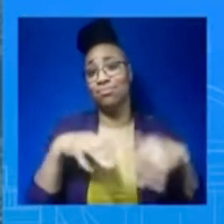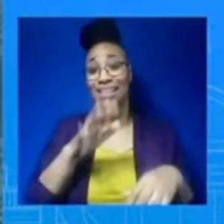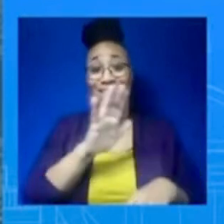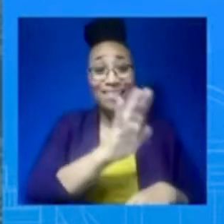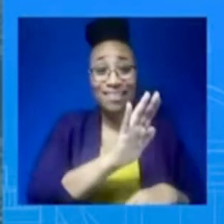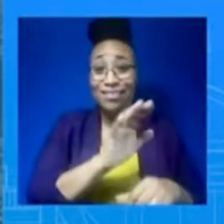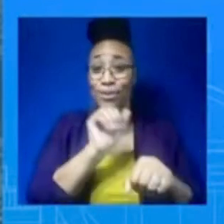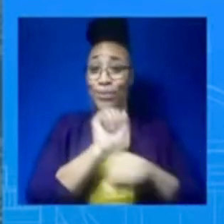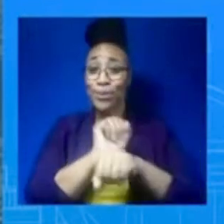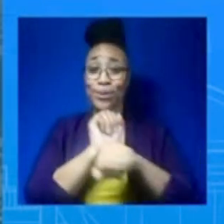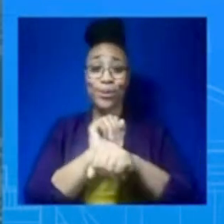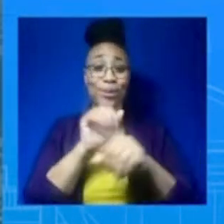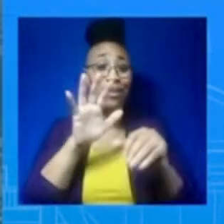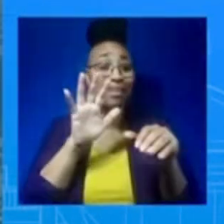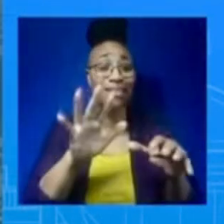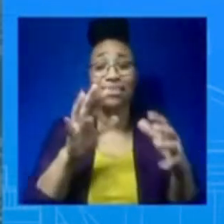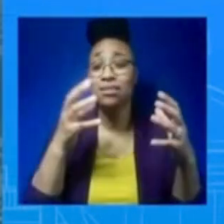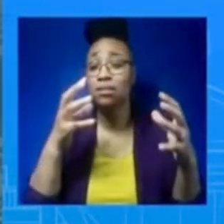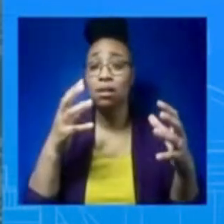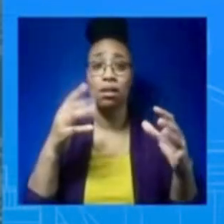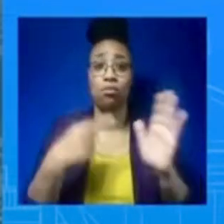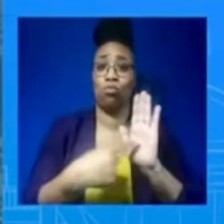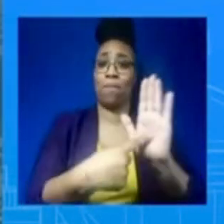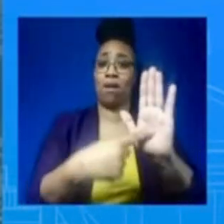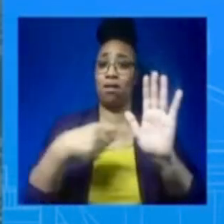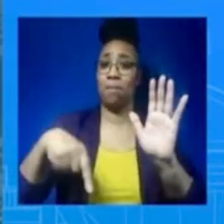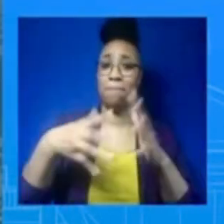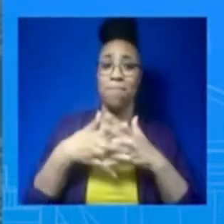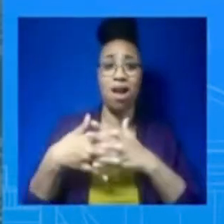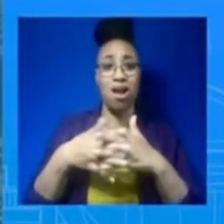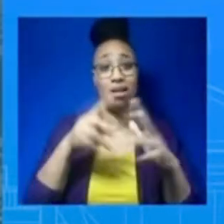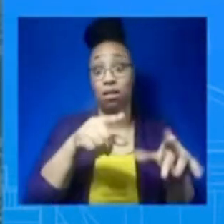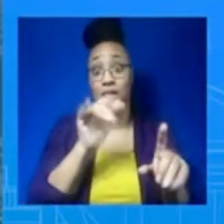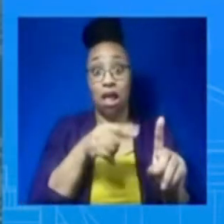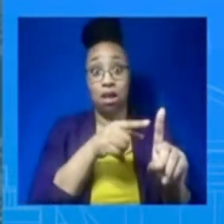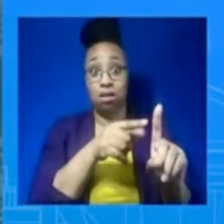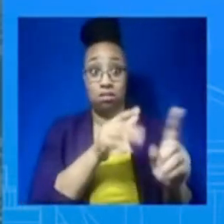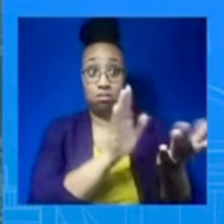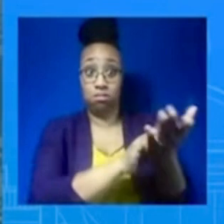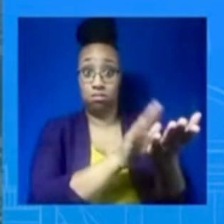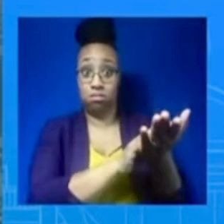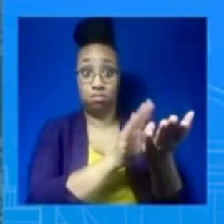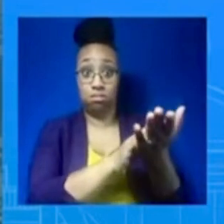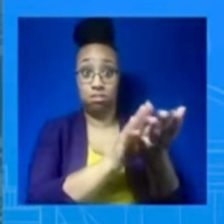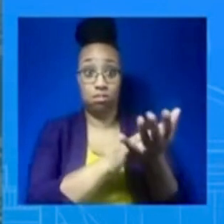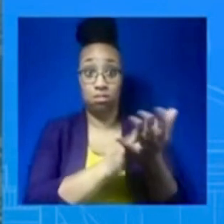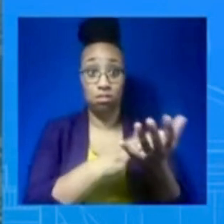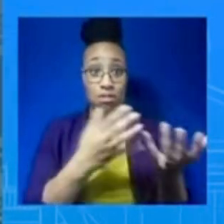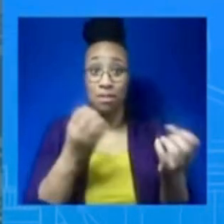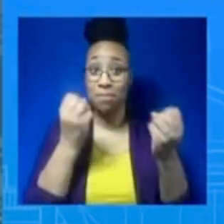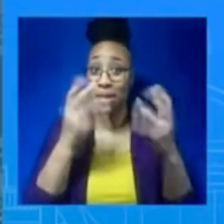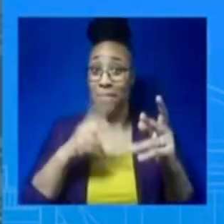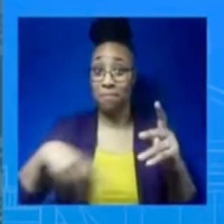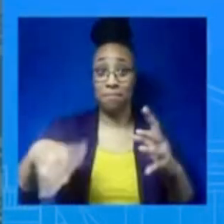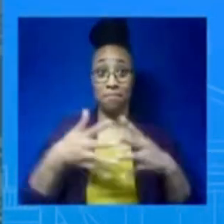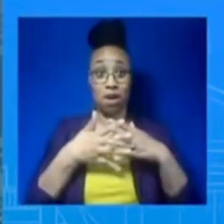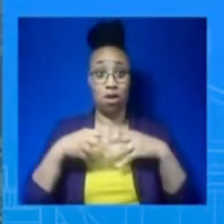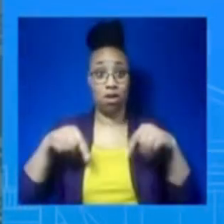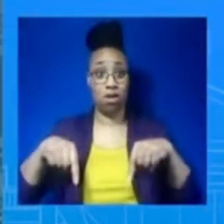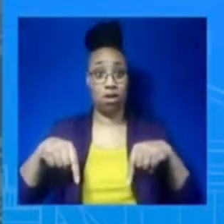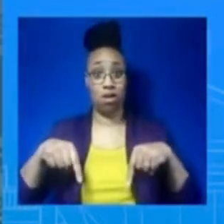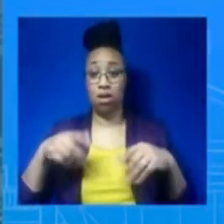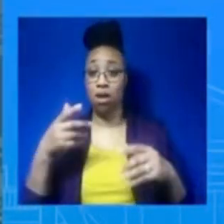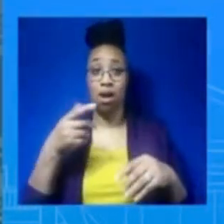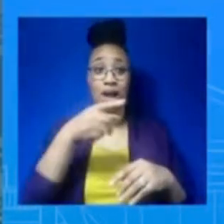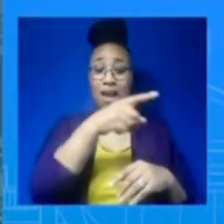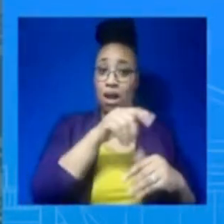an issue that millions of Americans have to deal with every day. And that is incredibly courageous and brave to do. And of course, of course,